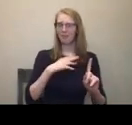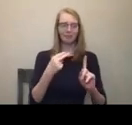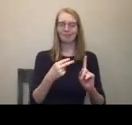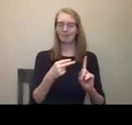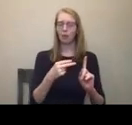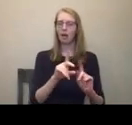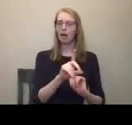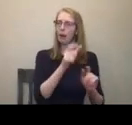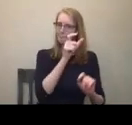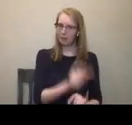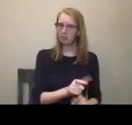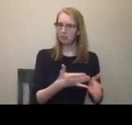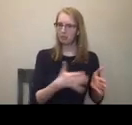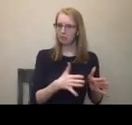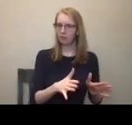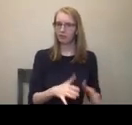of understanding all of this.